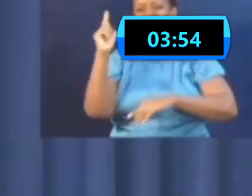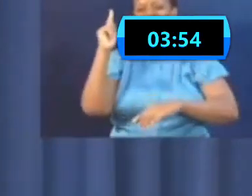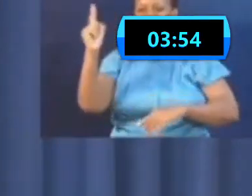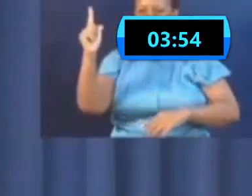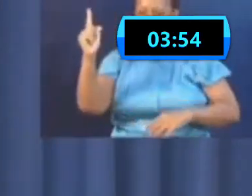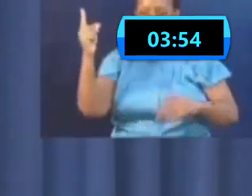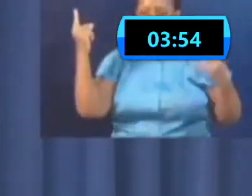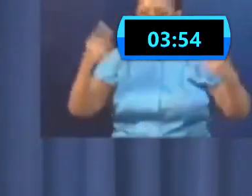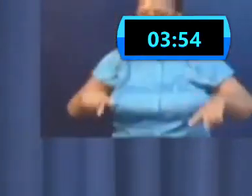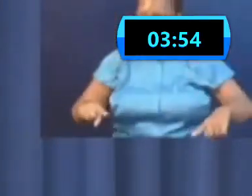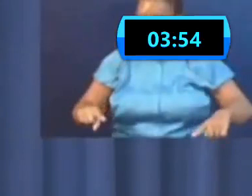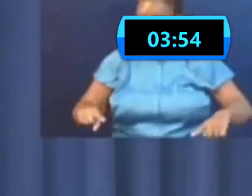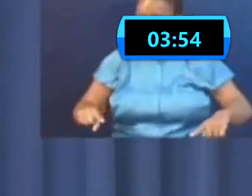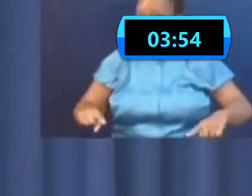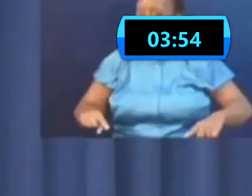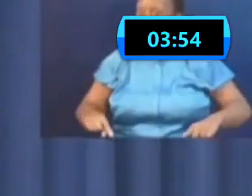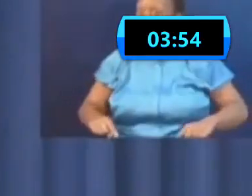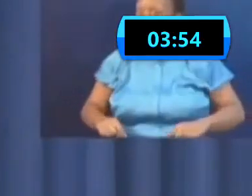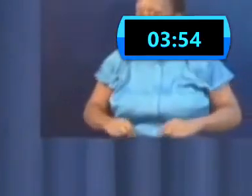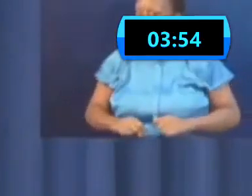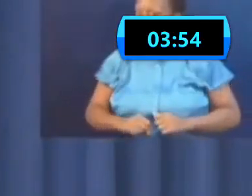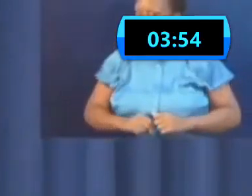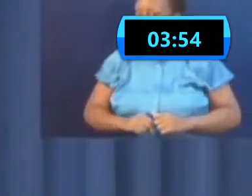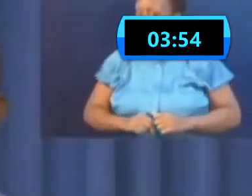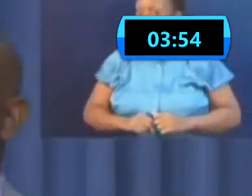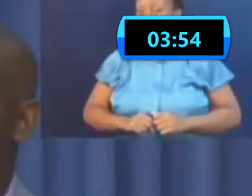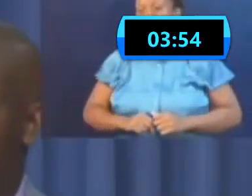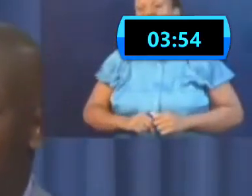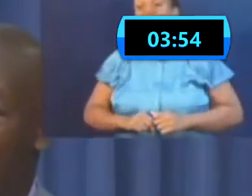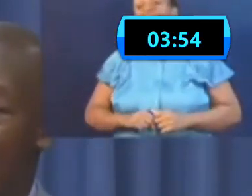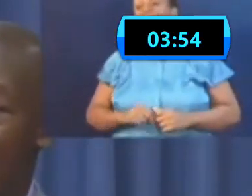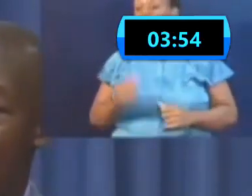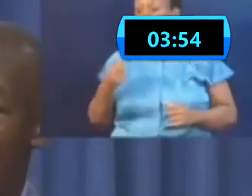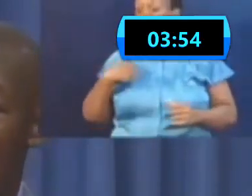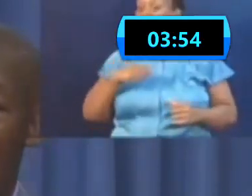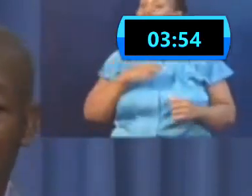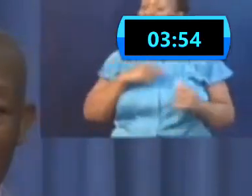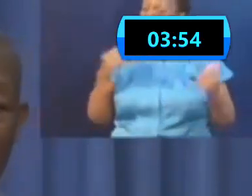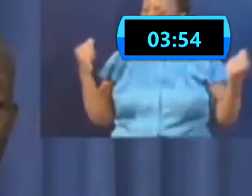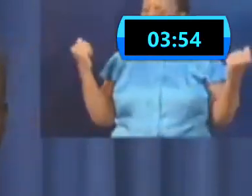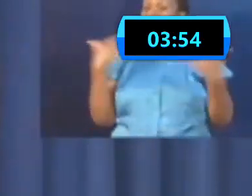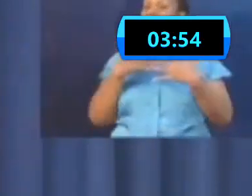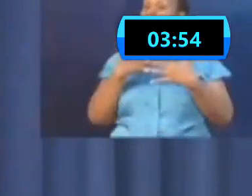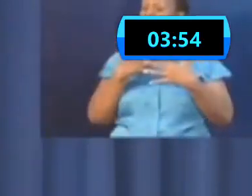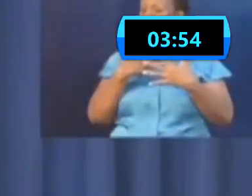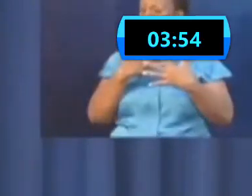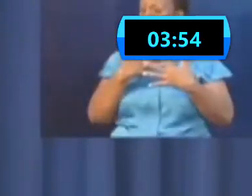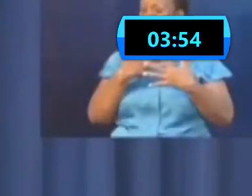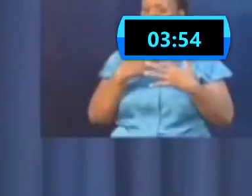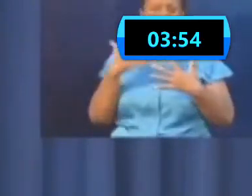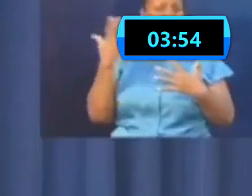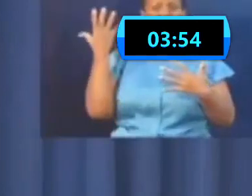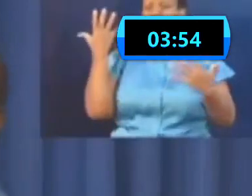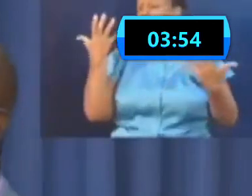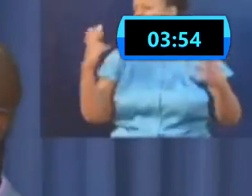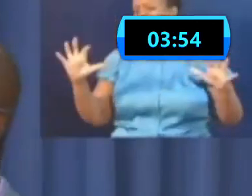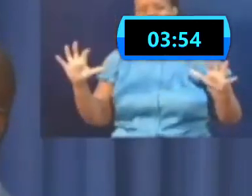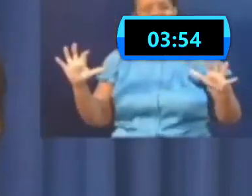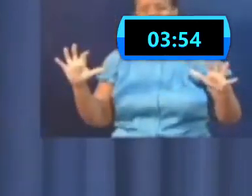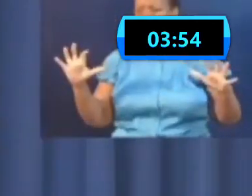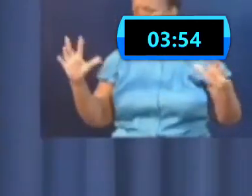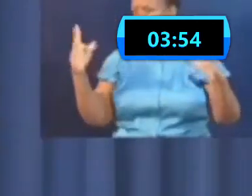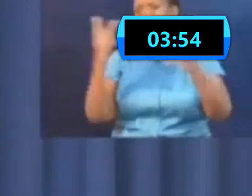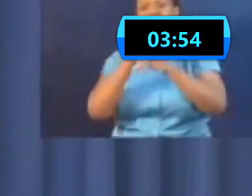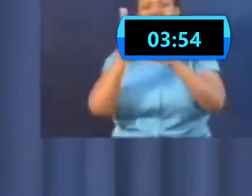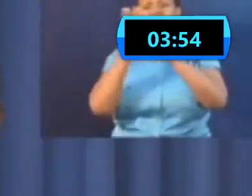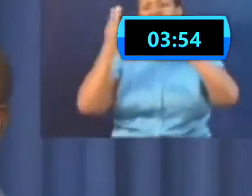And we're carrying this fear that if we find ourselves in this situation where we have so many sick